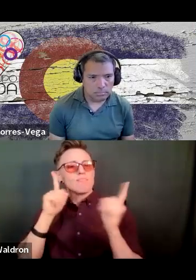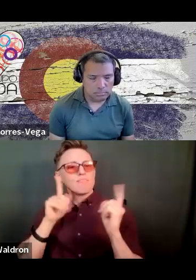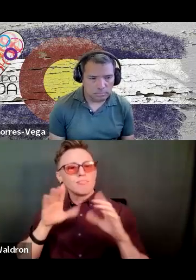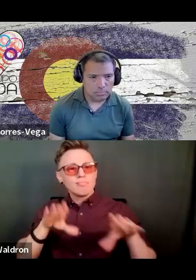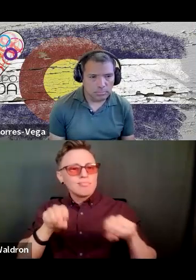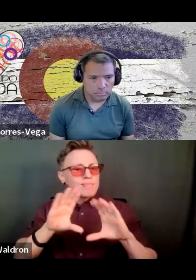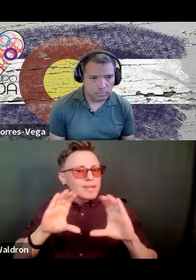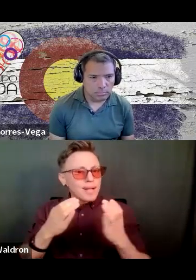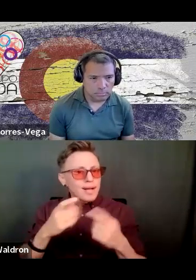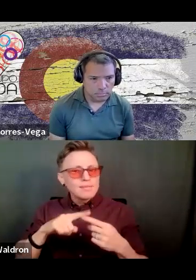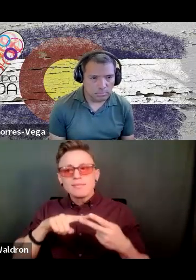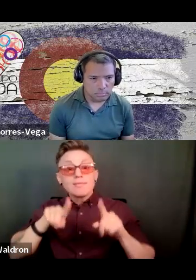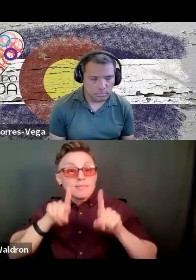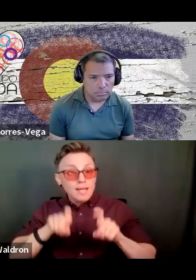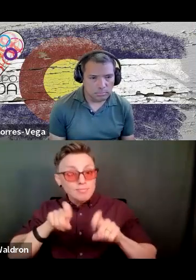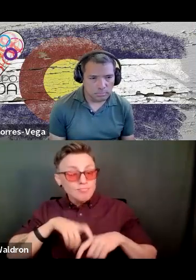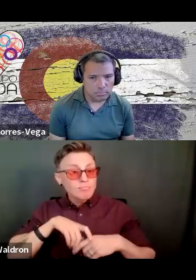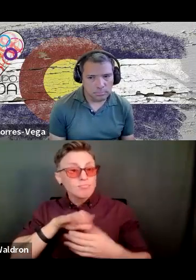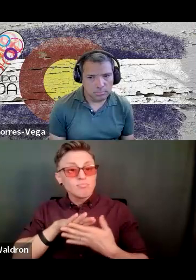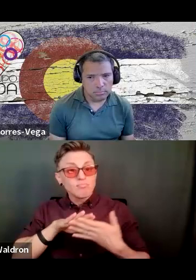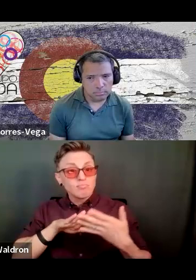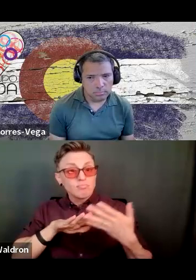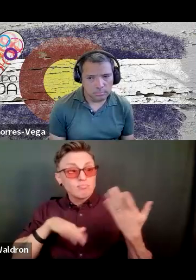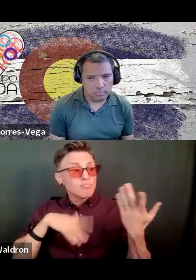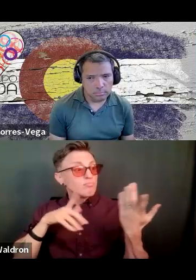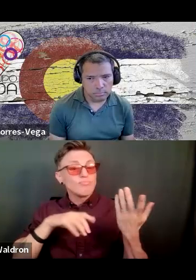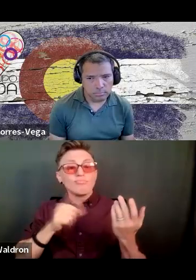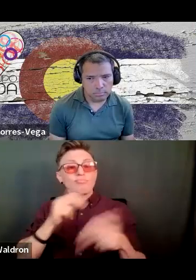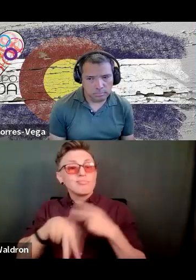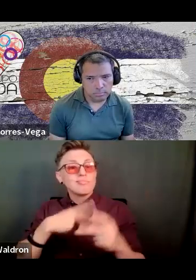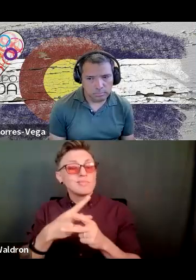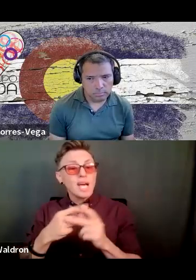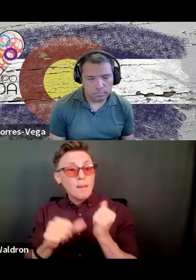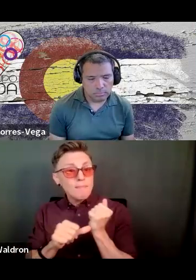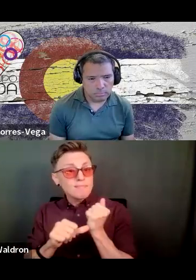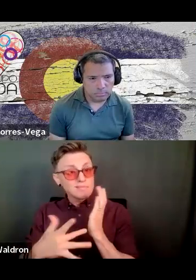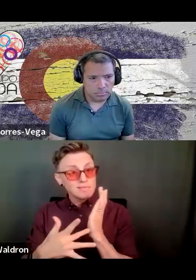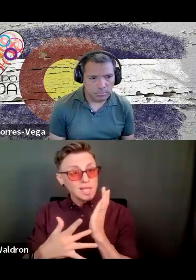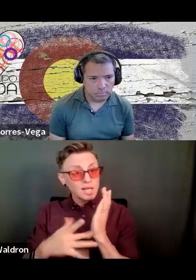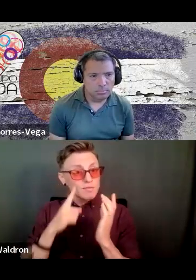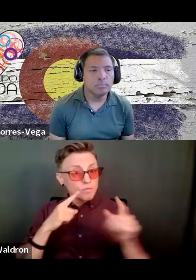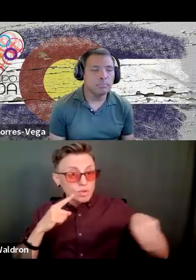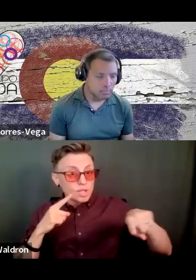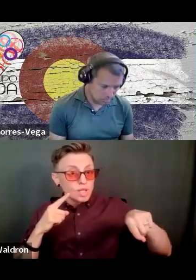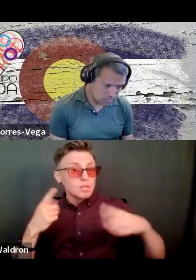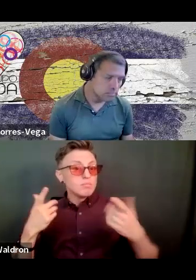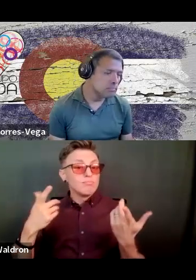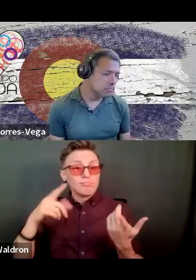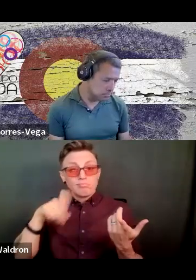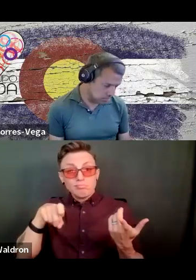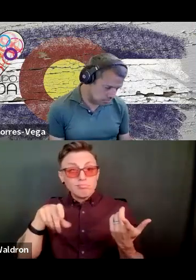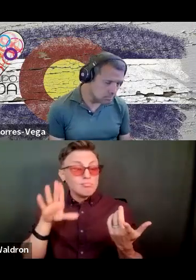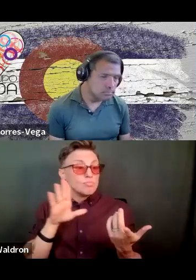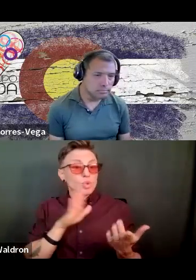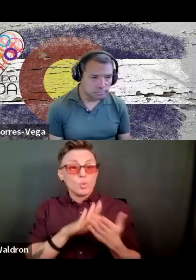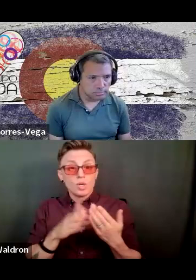tests, just looking at other different types of assistive technologies that they can use to aid in their own